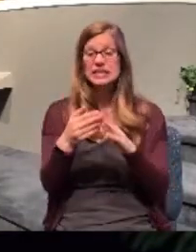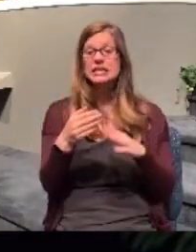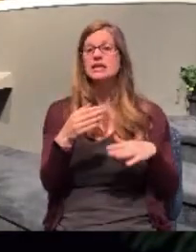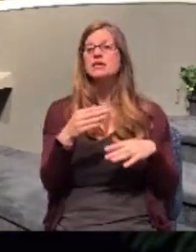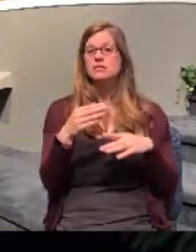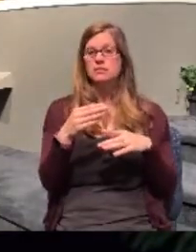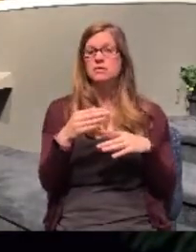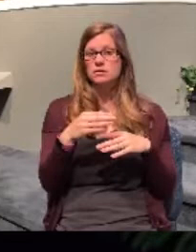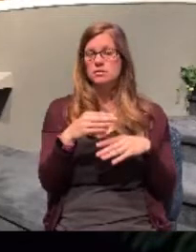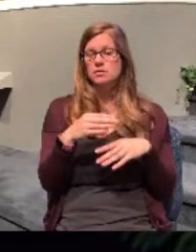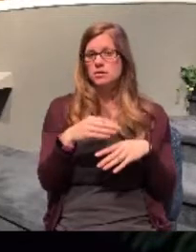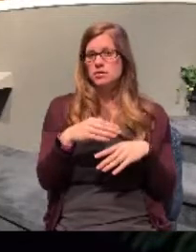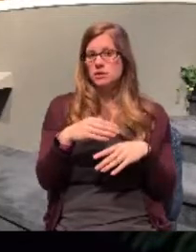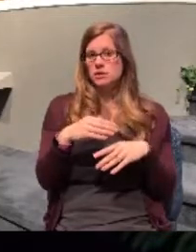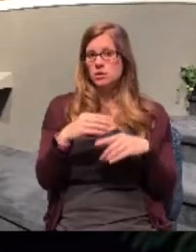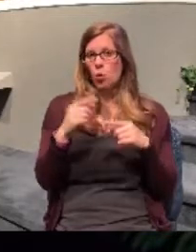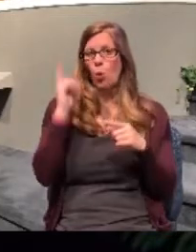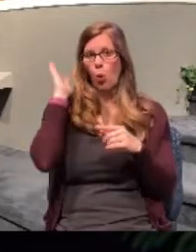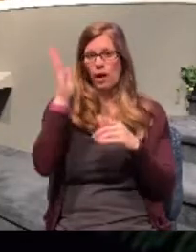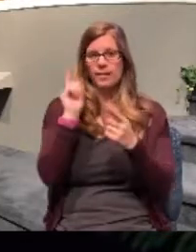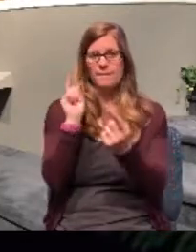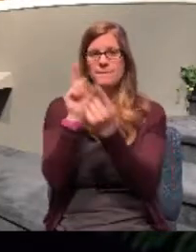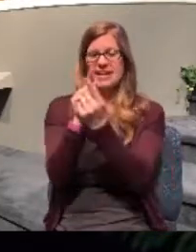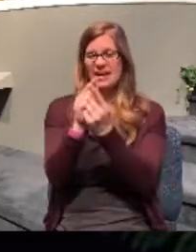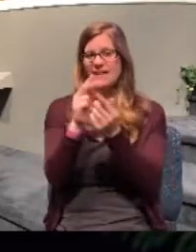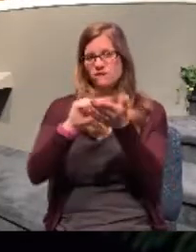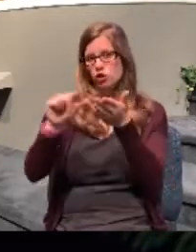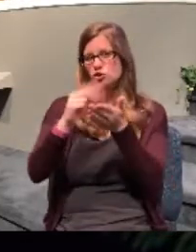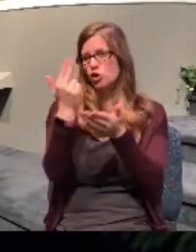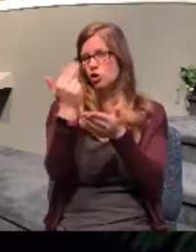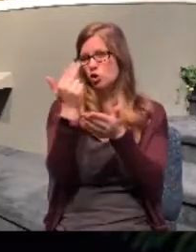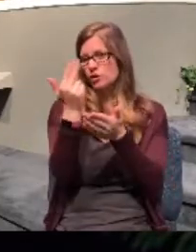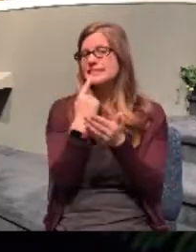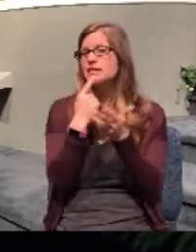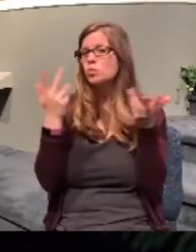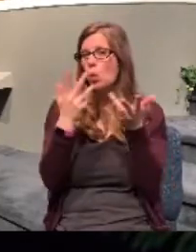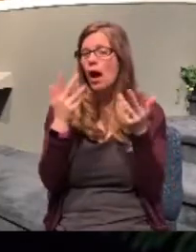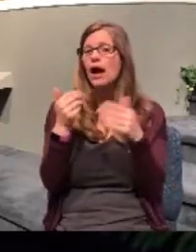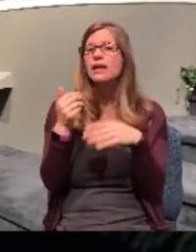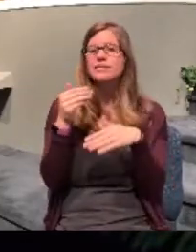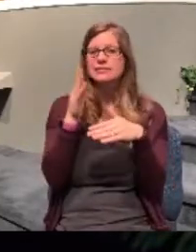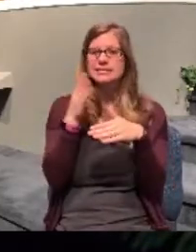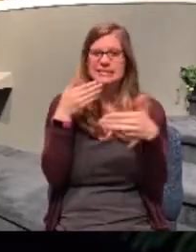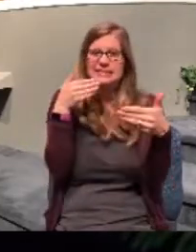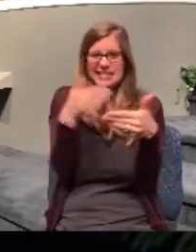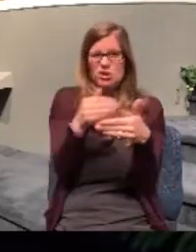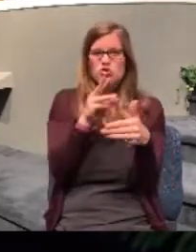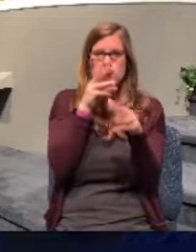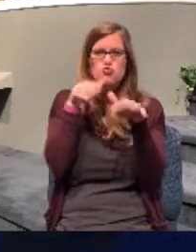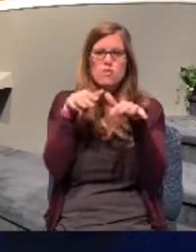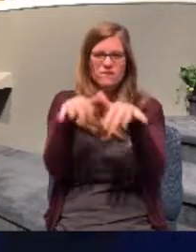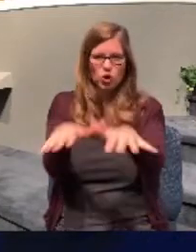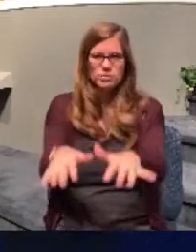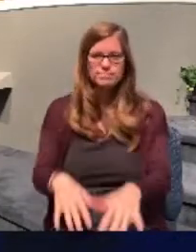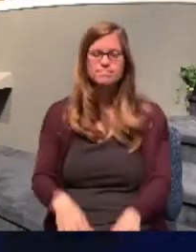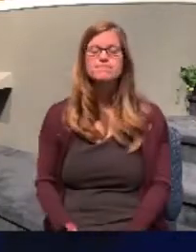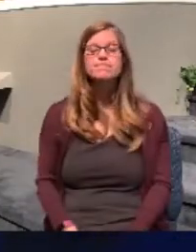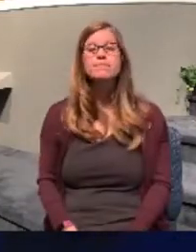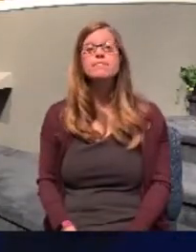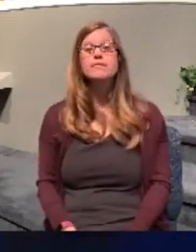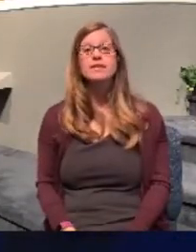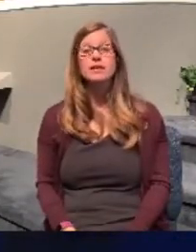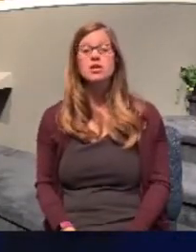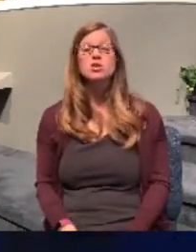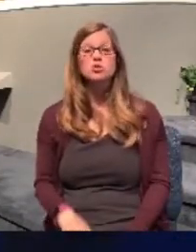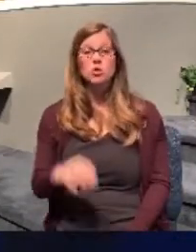says. Outside of the gate of the city in verse 13 and it was down by the riverside. It was the